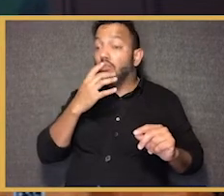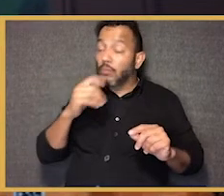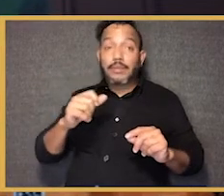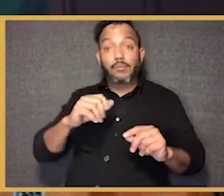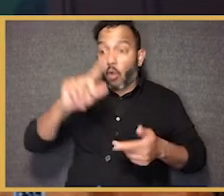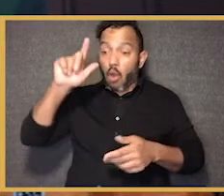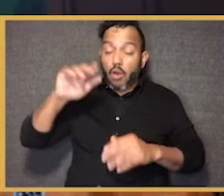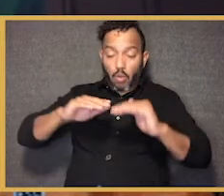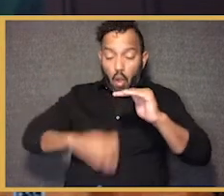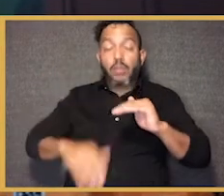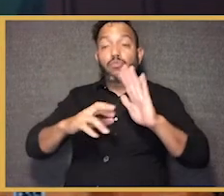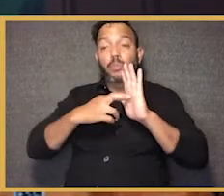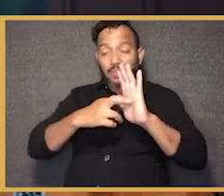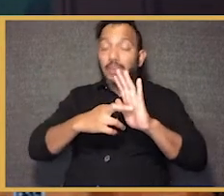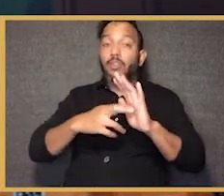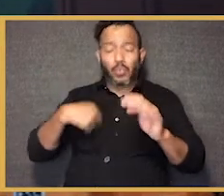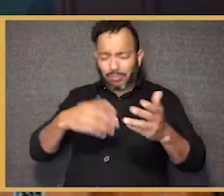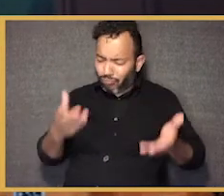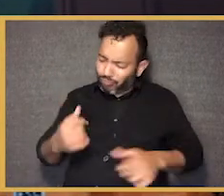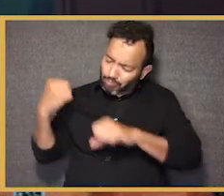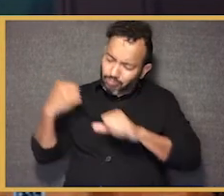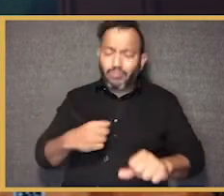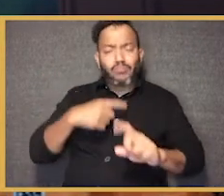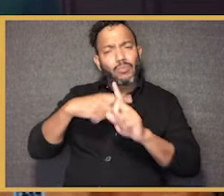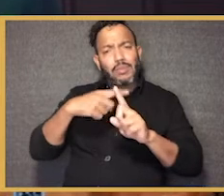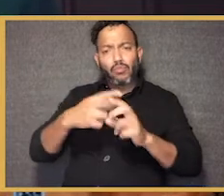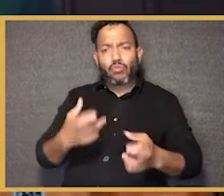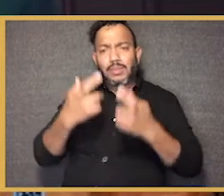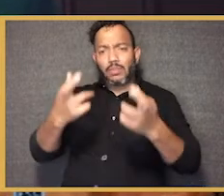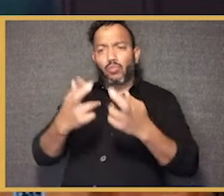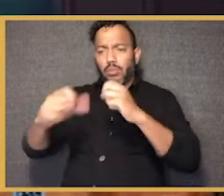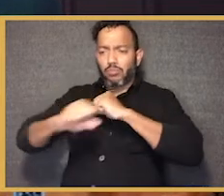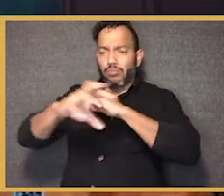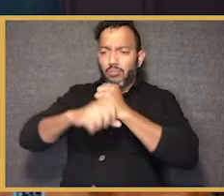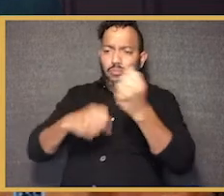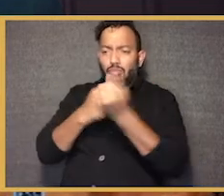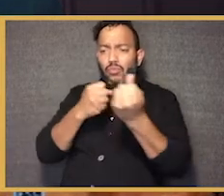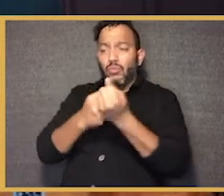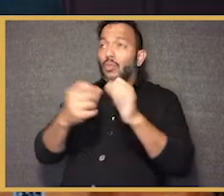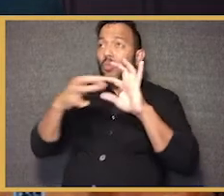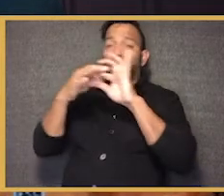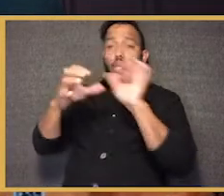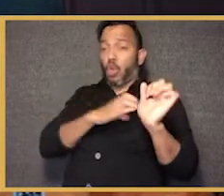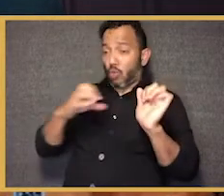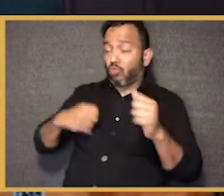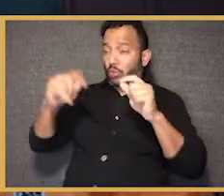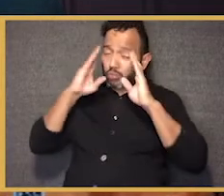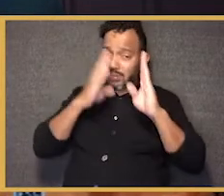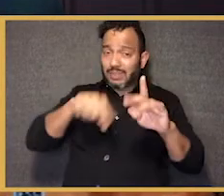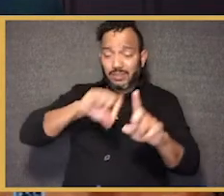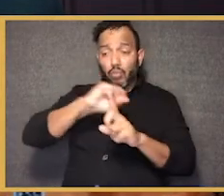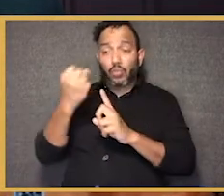that has to change. And so we then offer a set of policy recommendations, and then we advocate with state legislatures and with Congress